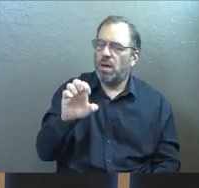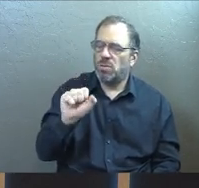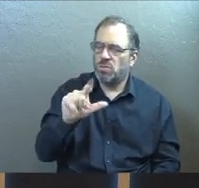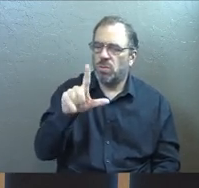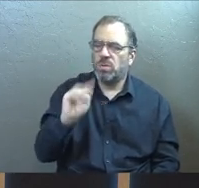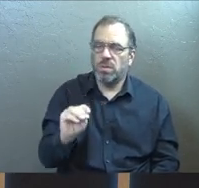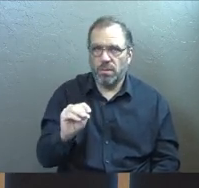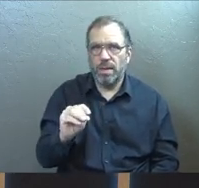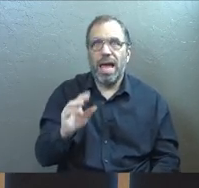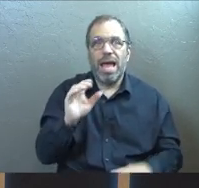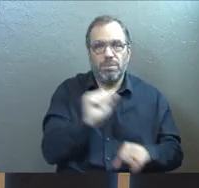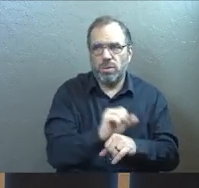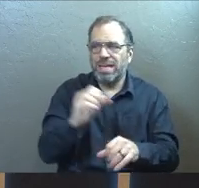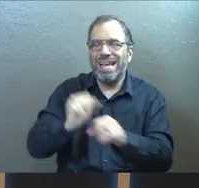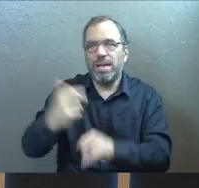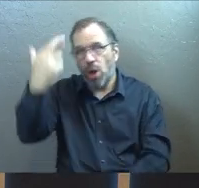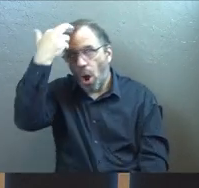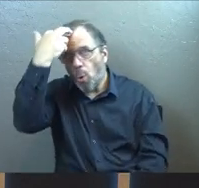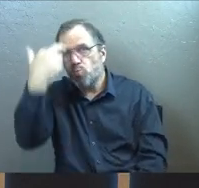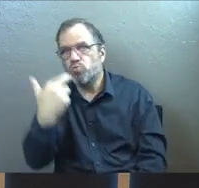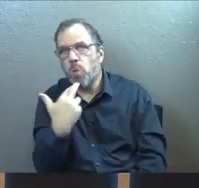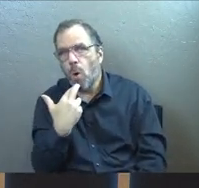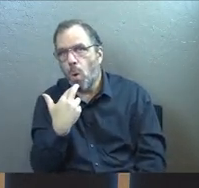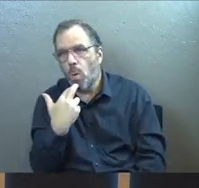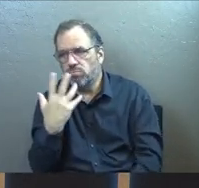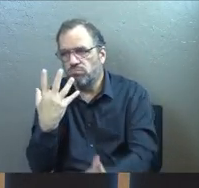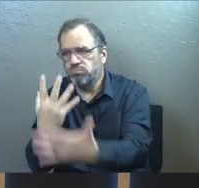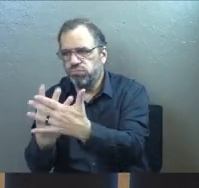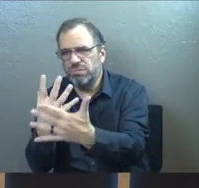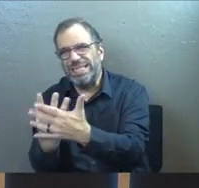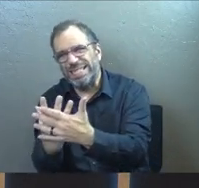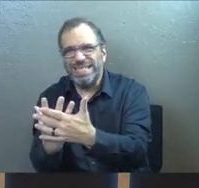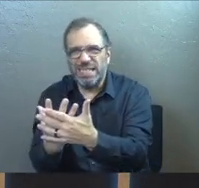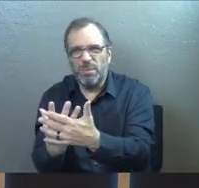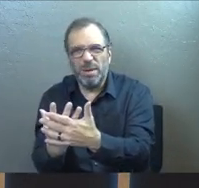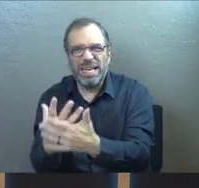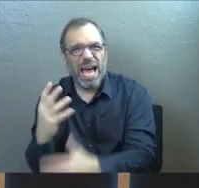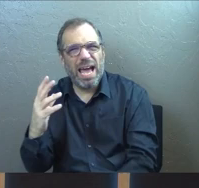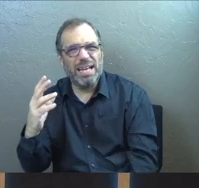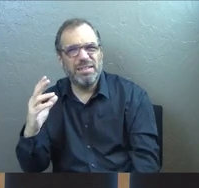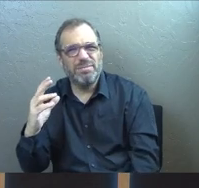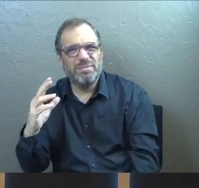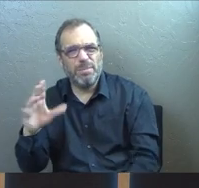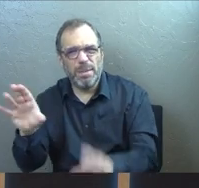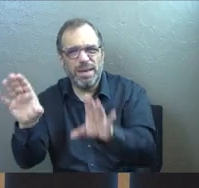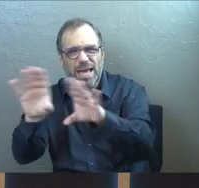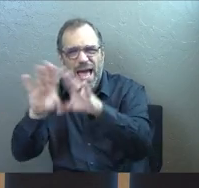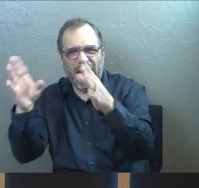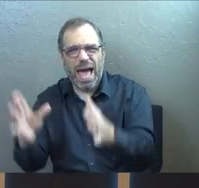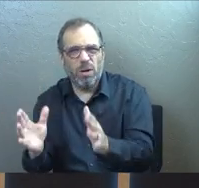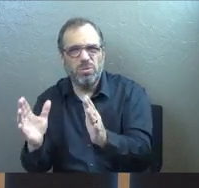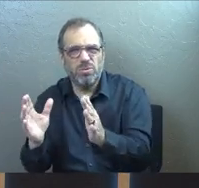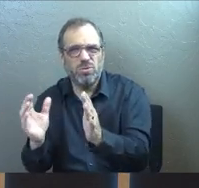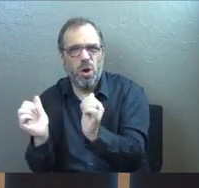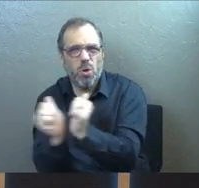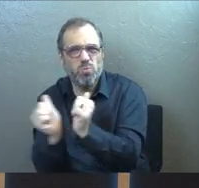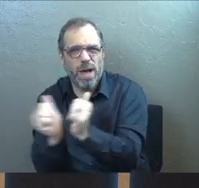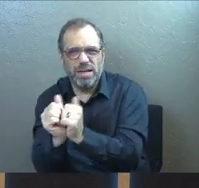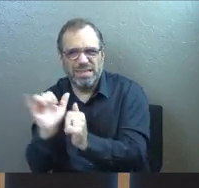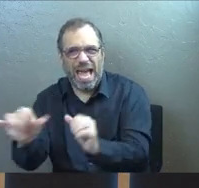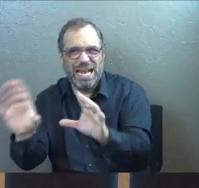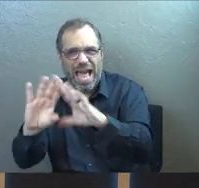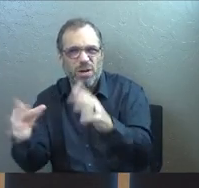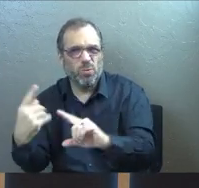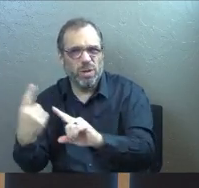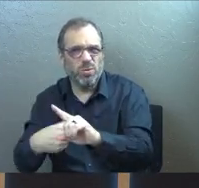to Rome. And he was put in prison there, but he was put kind of in an apartment, kind of a house arrest. It was a rented house that he was